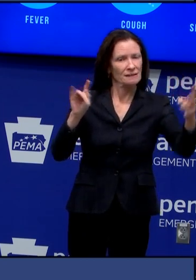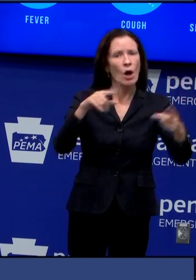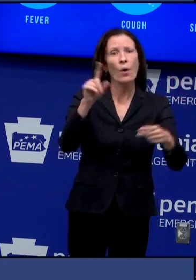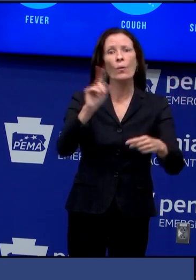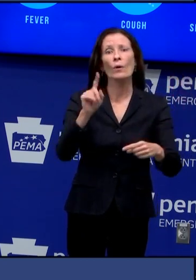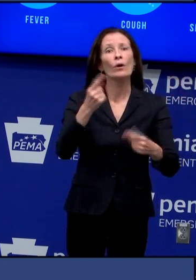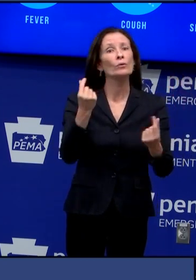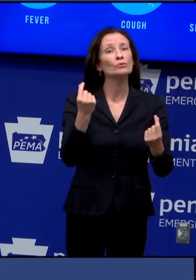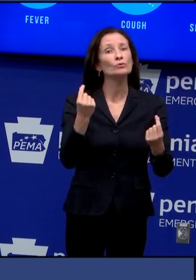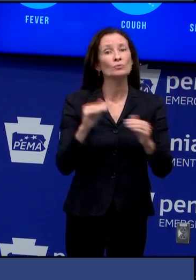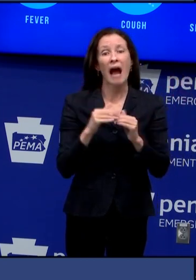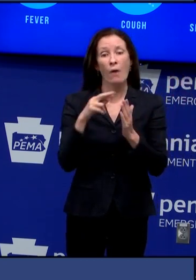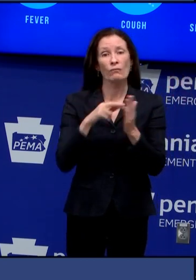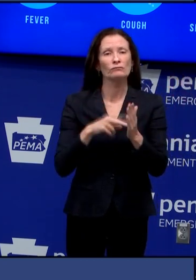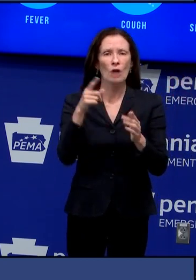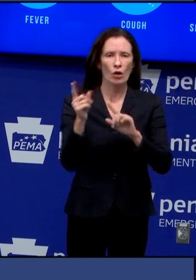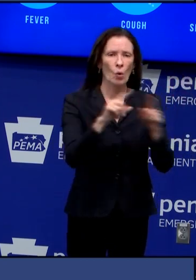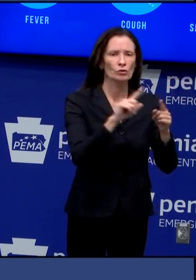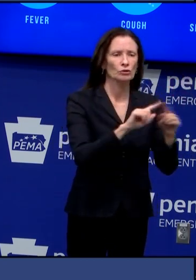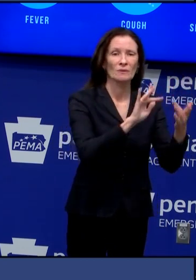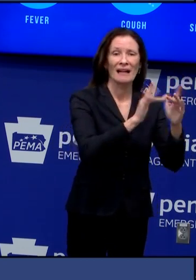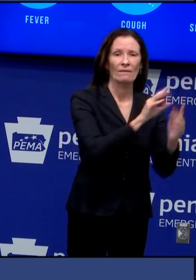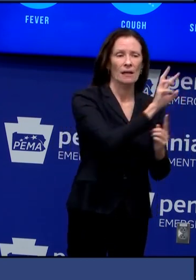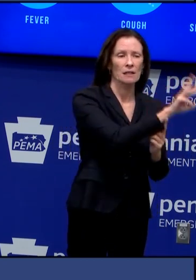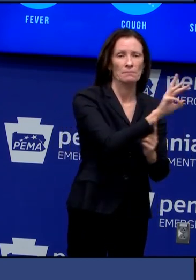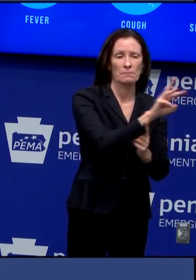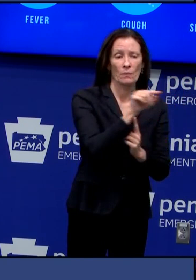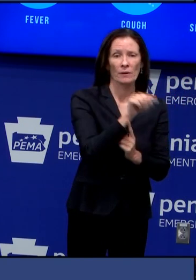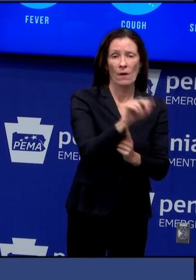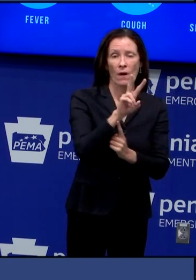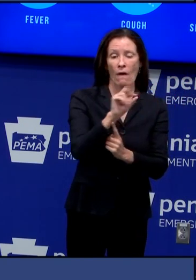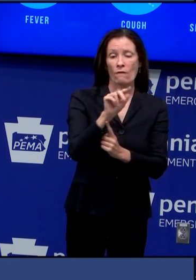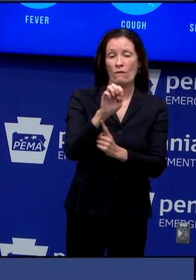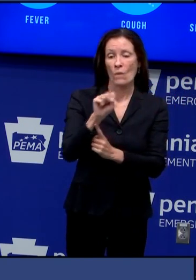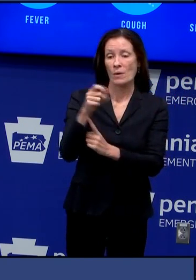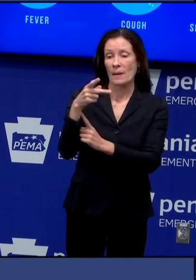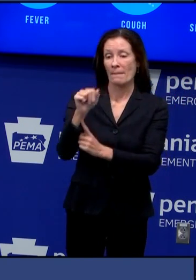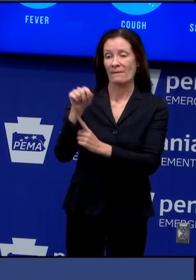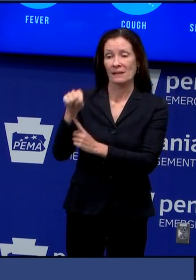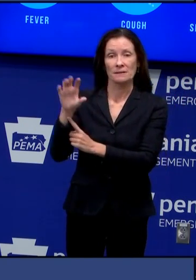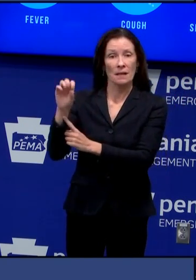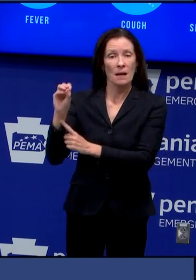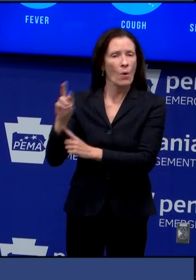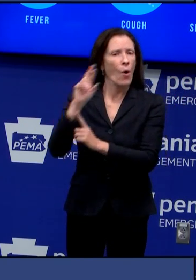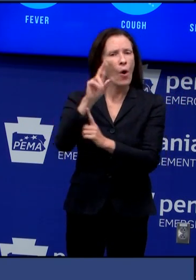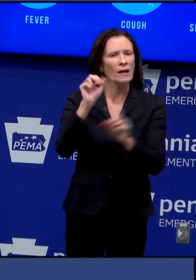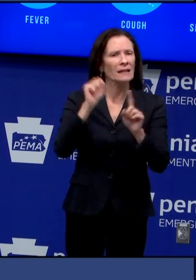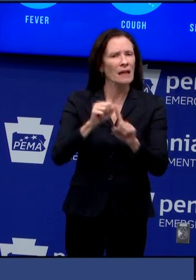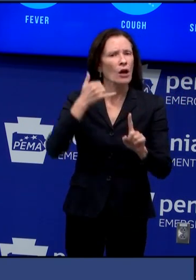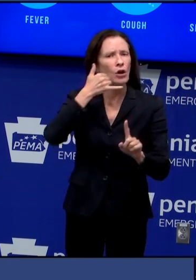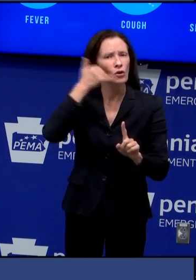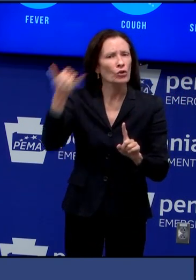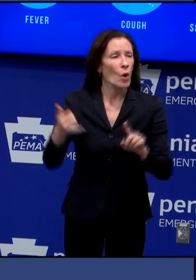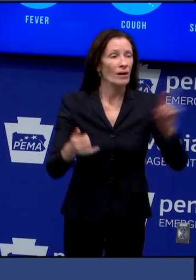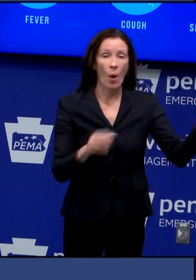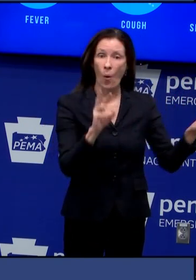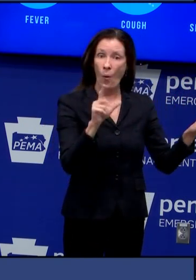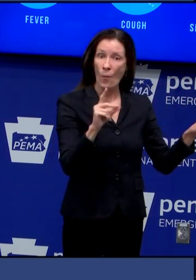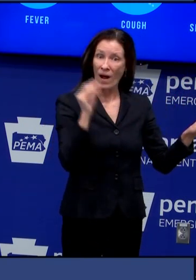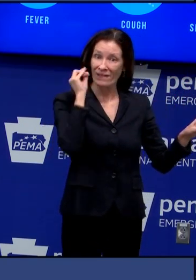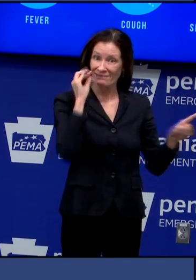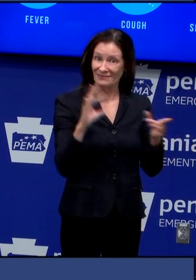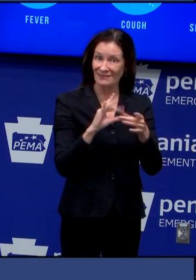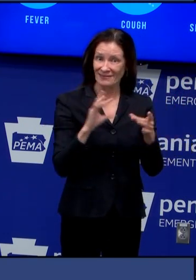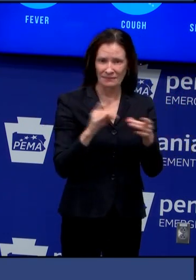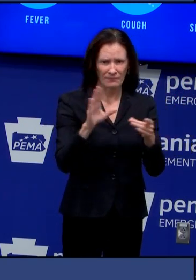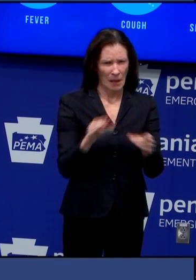could call your county election office as governor wolf mentioned i want to really emphasize that voters who are planning to go to